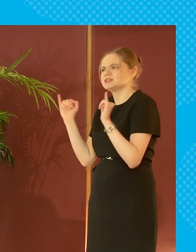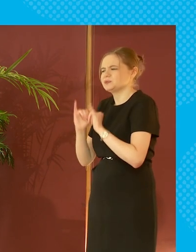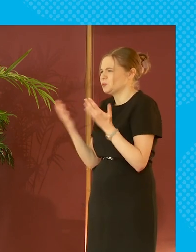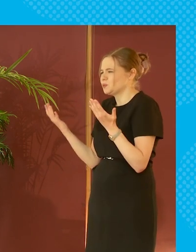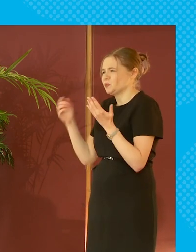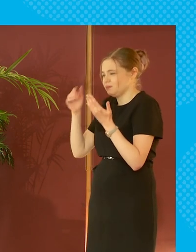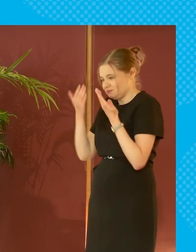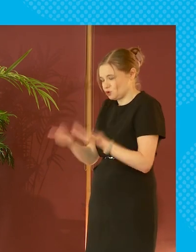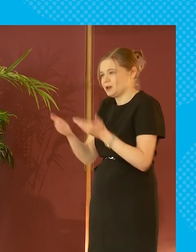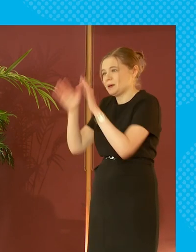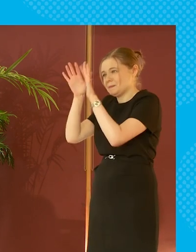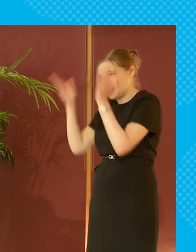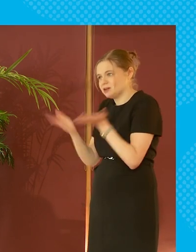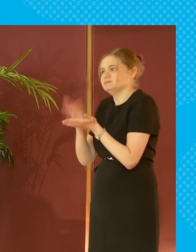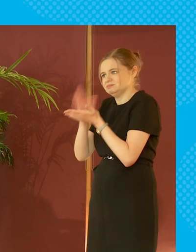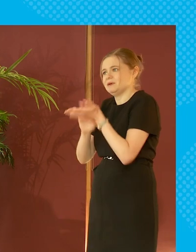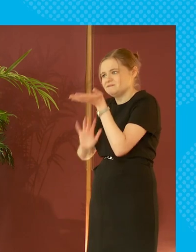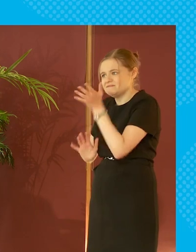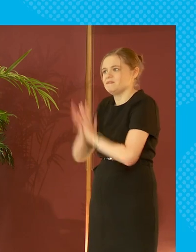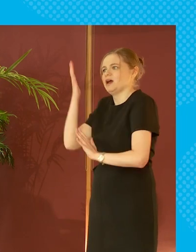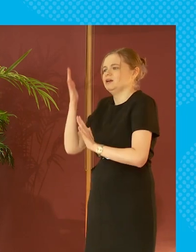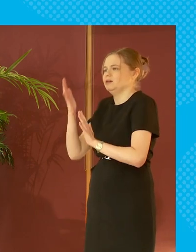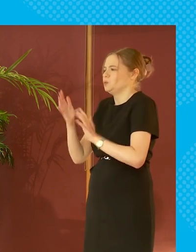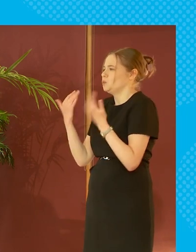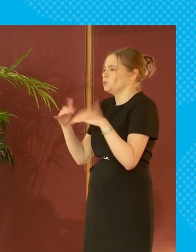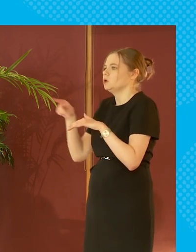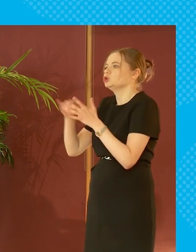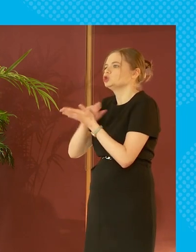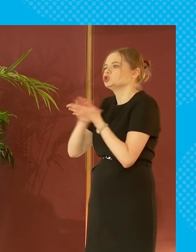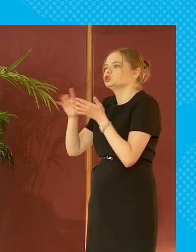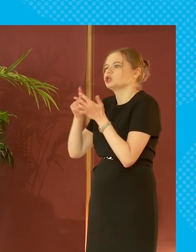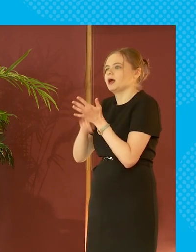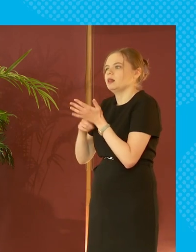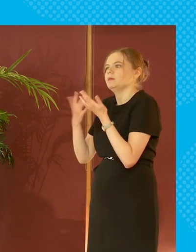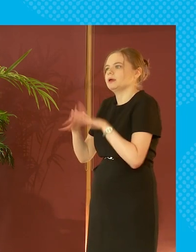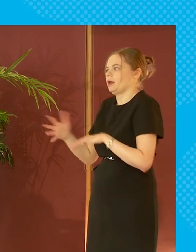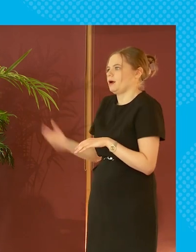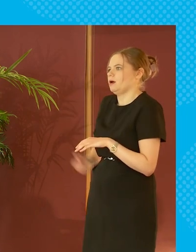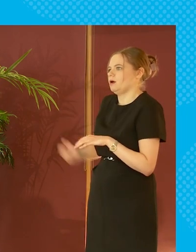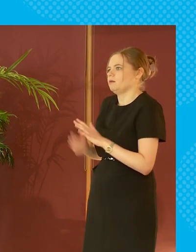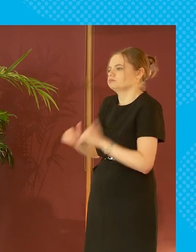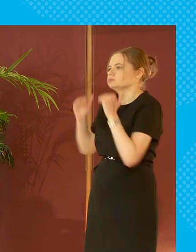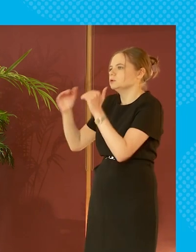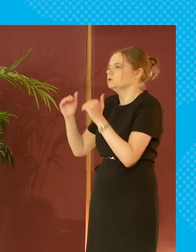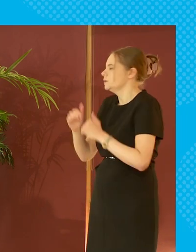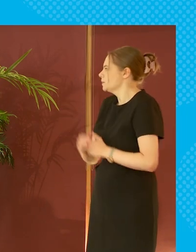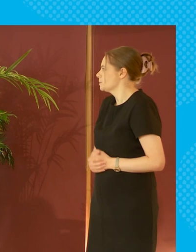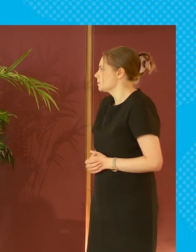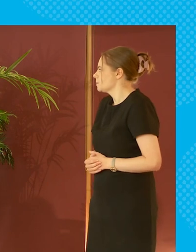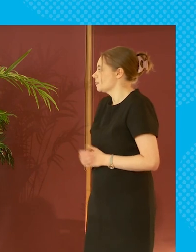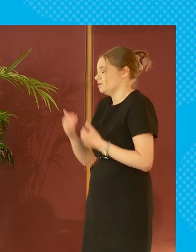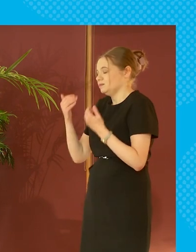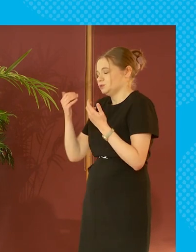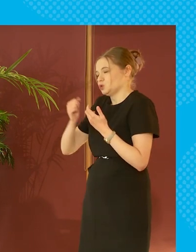while the planet is quite literally on fire they're making record profit so i do think i think how you